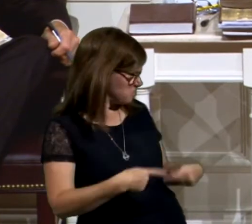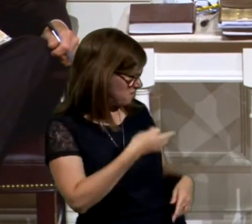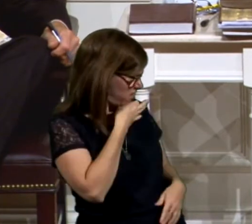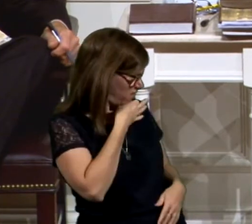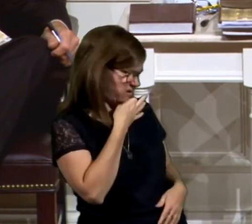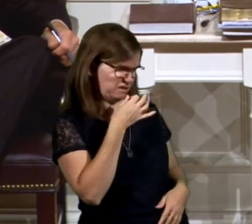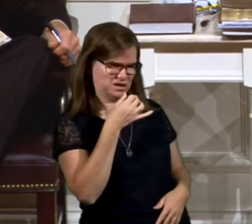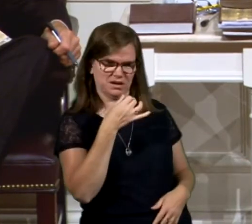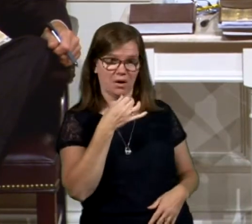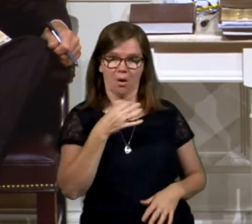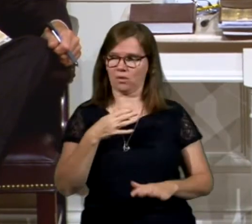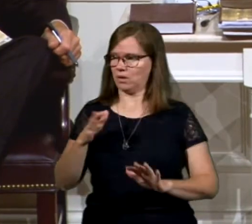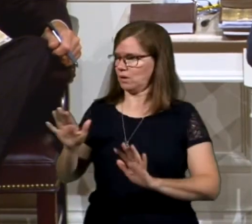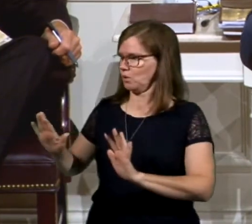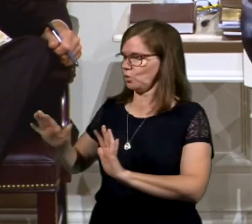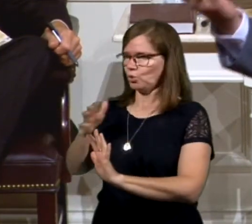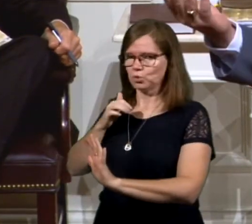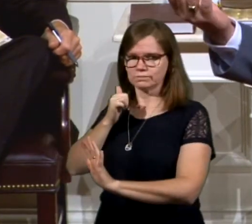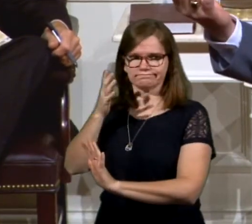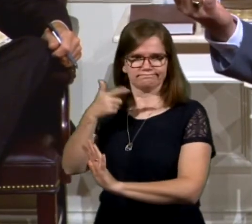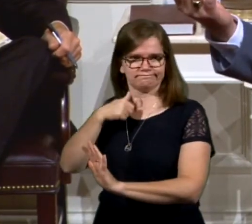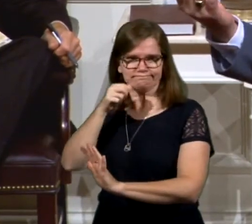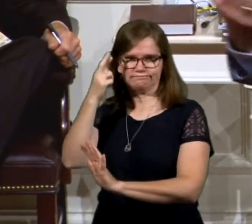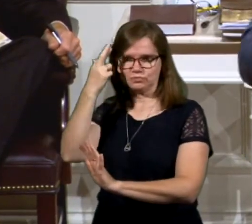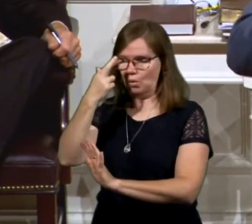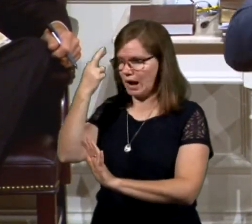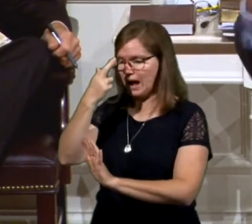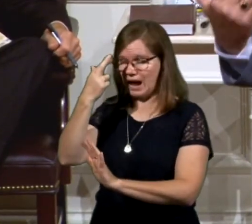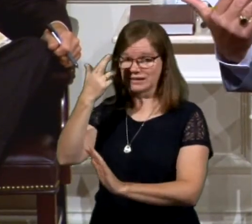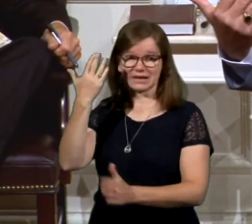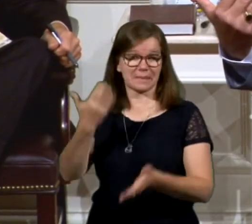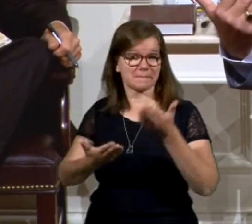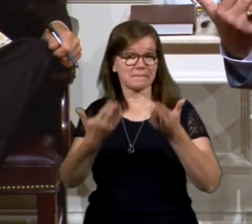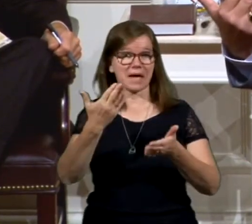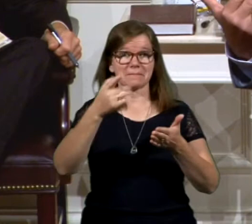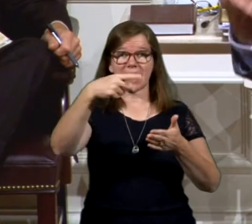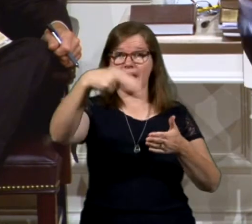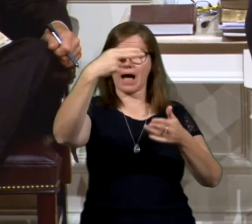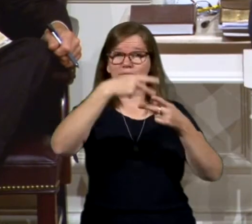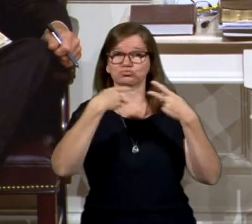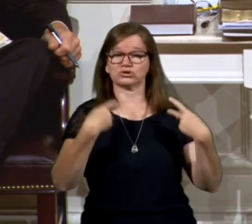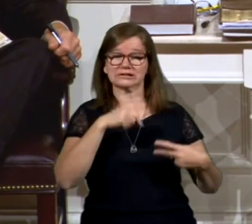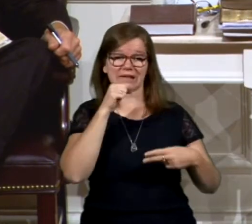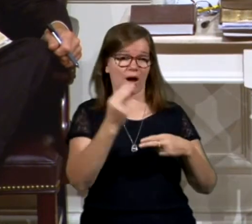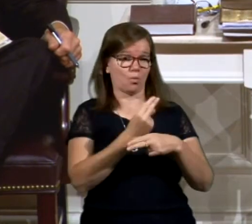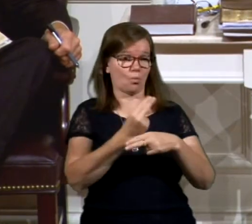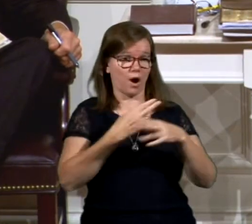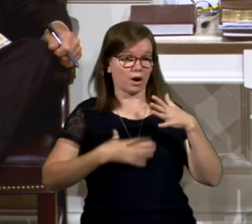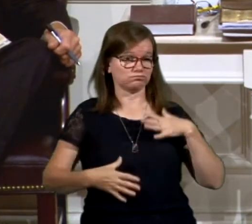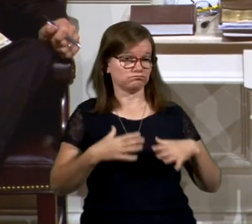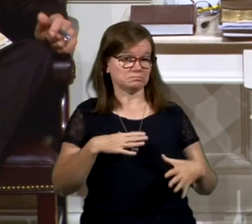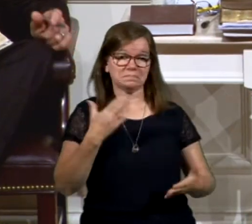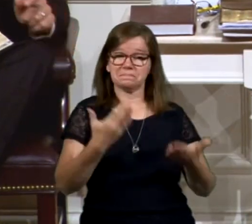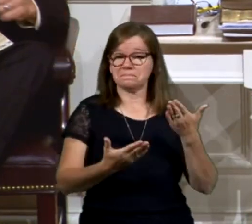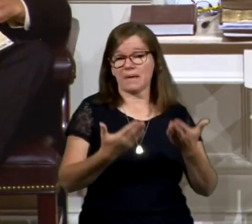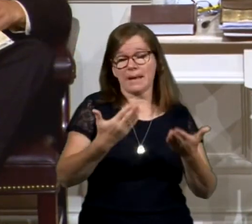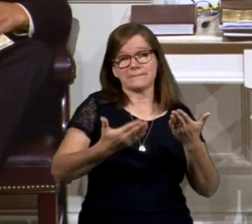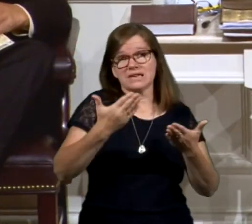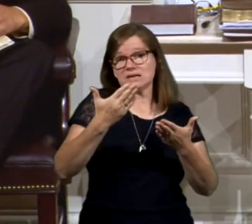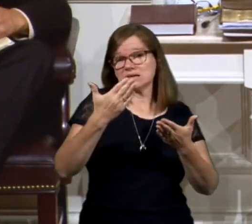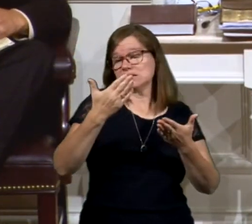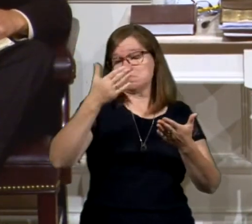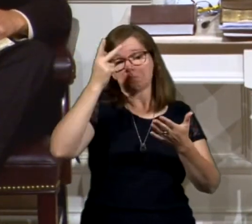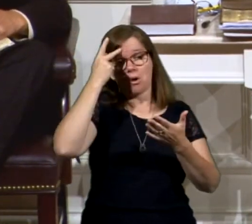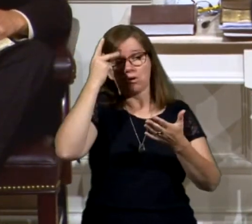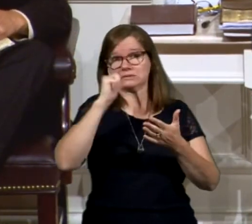didn't know that he was the high priest. Maybe because he was not in his normal garb. Maybe because Paul didn't know him from 20 years prior, later